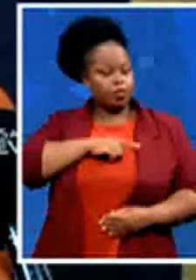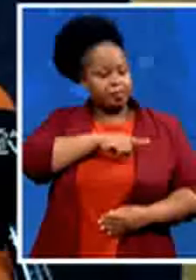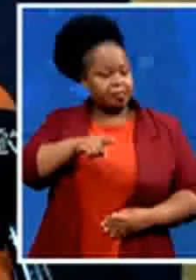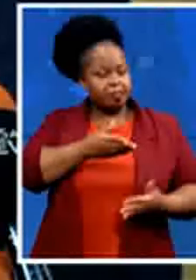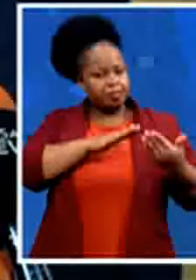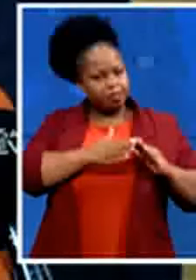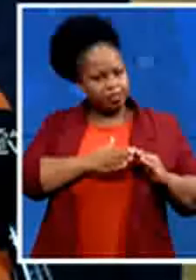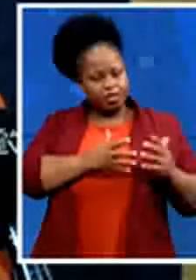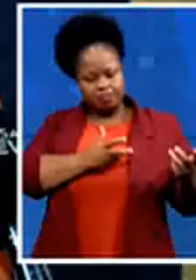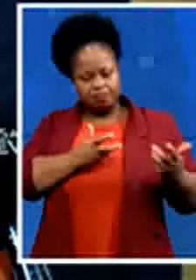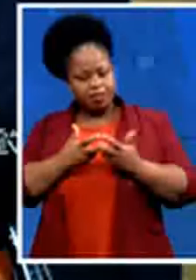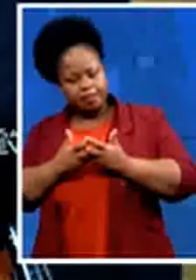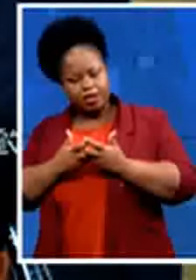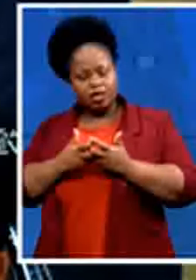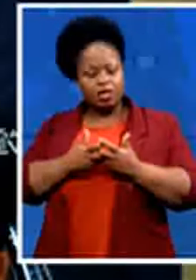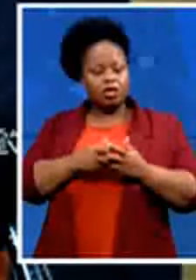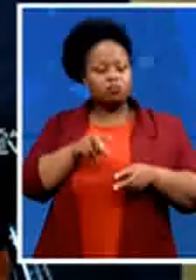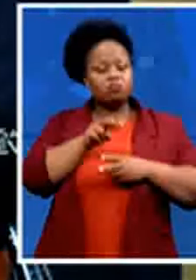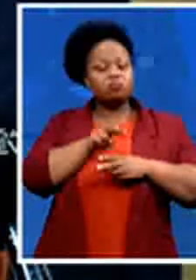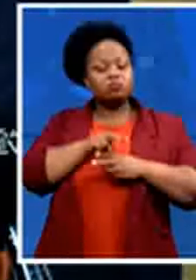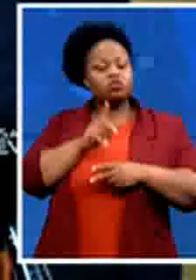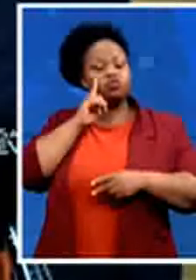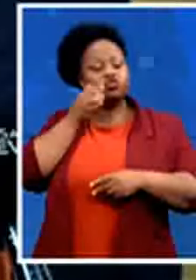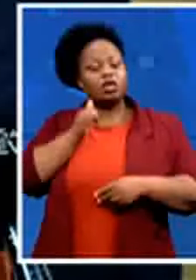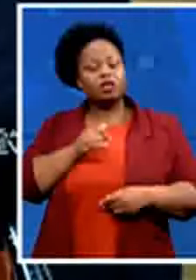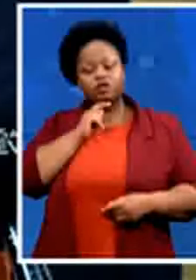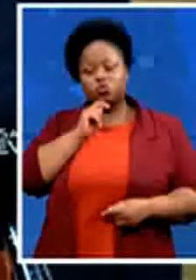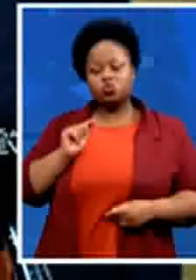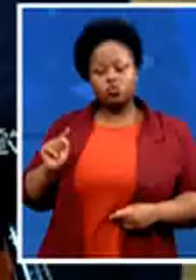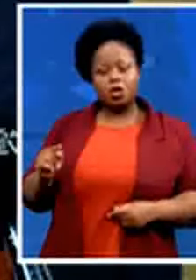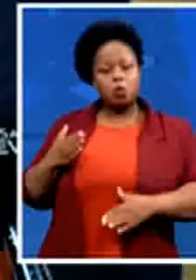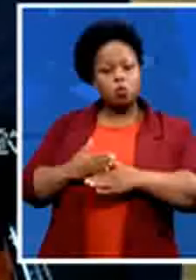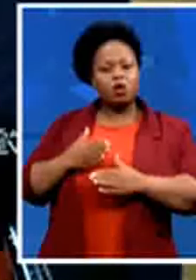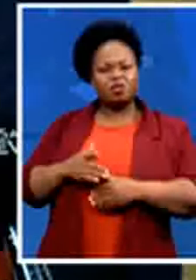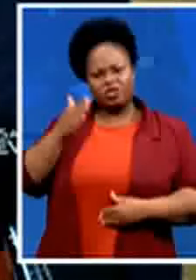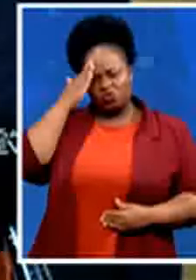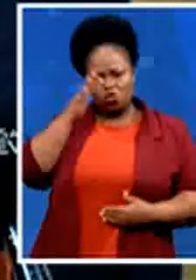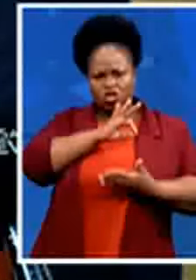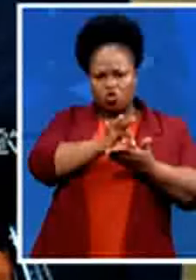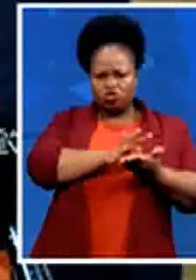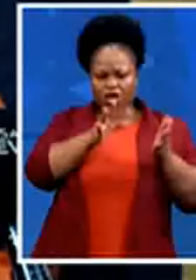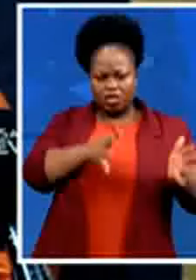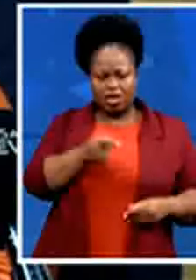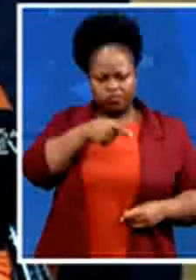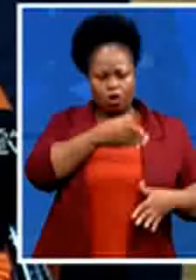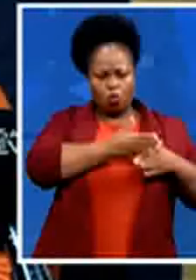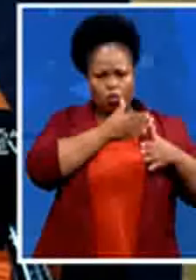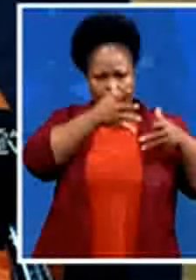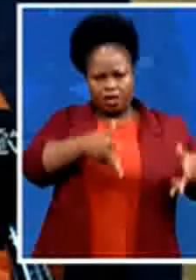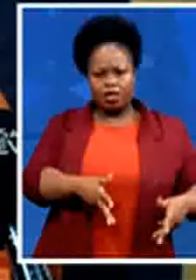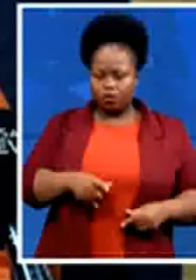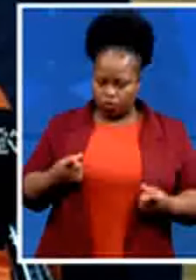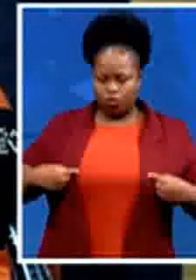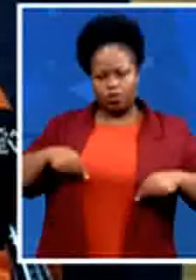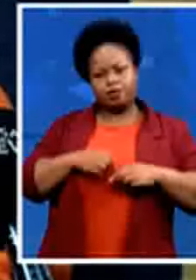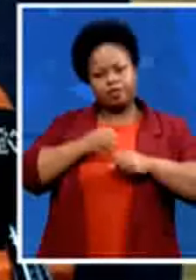the community must know who's the contractor coming in there we must ensure that all the contractors